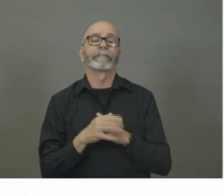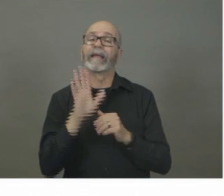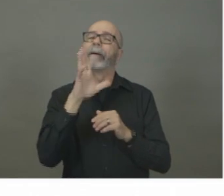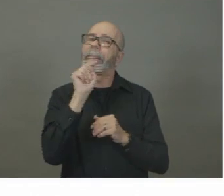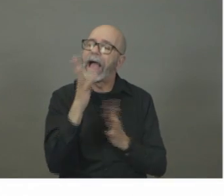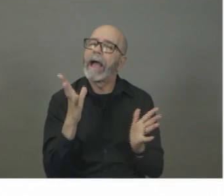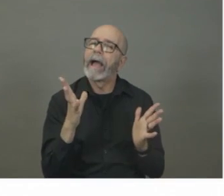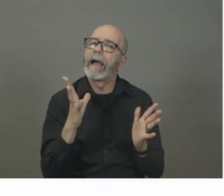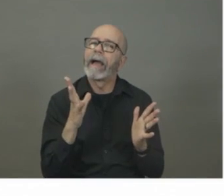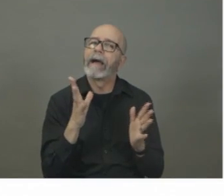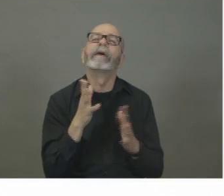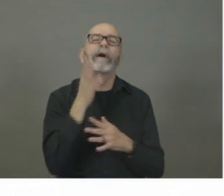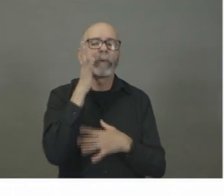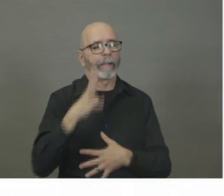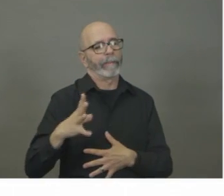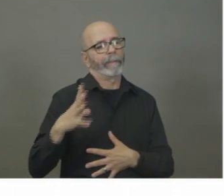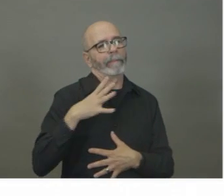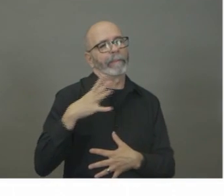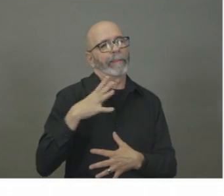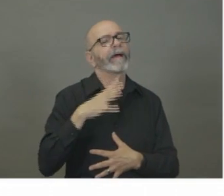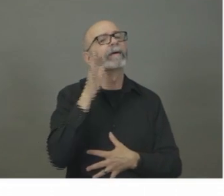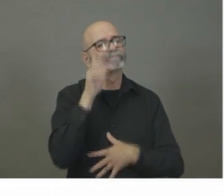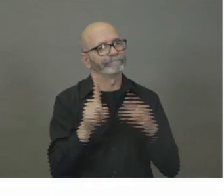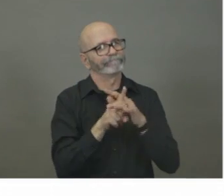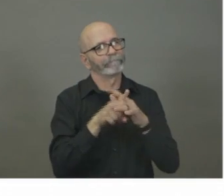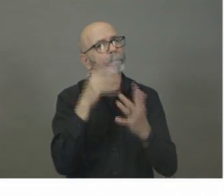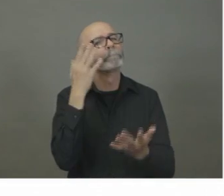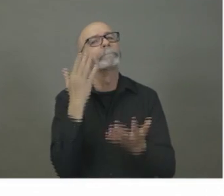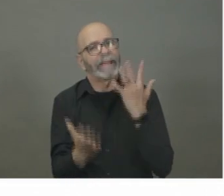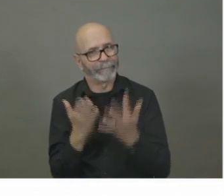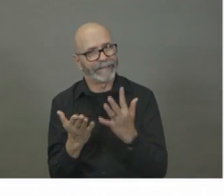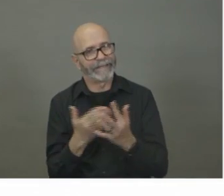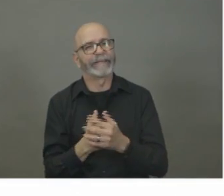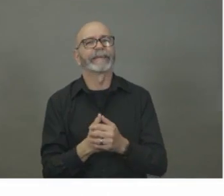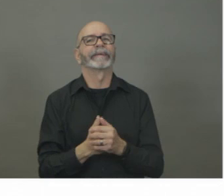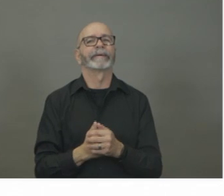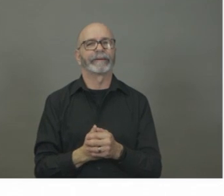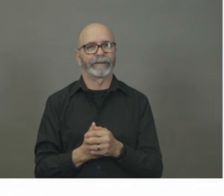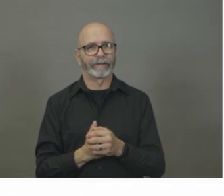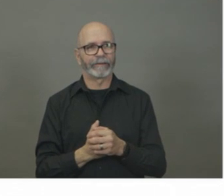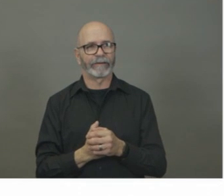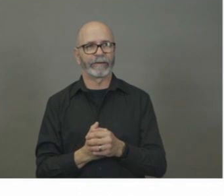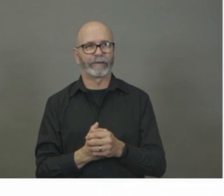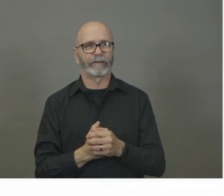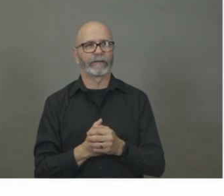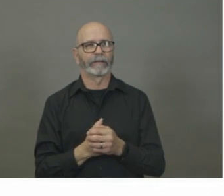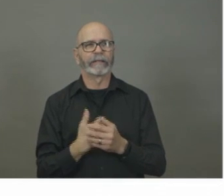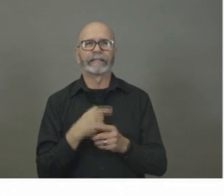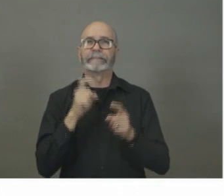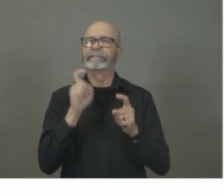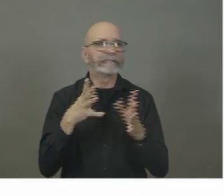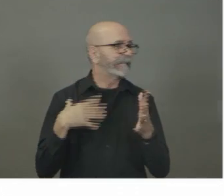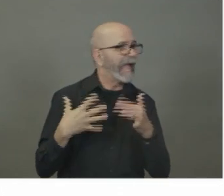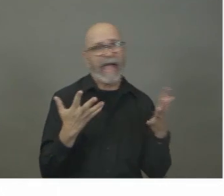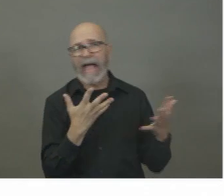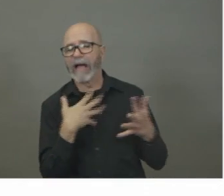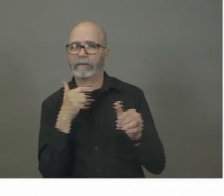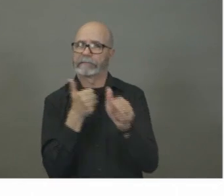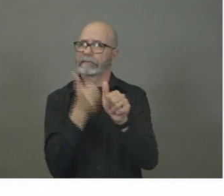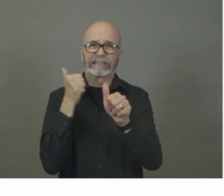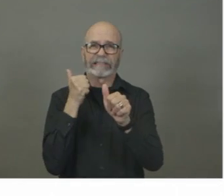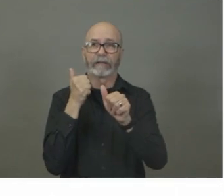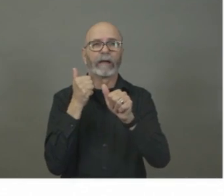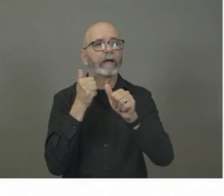expect to see a case anytime. We all need to do our part to reduce the spread and keep Nova Scotians healthy and